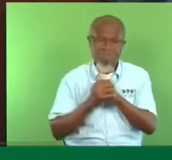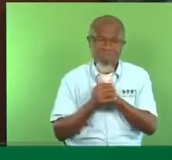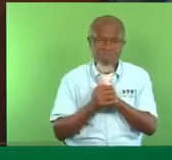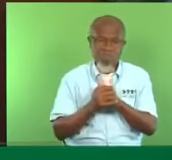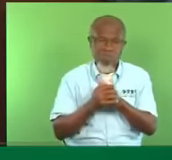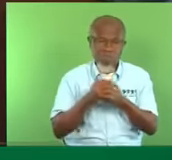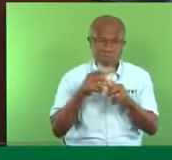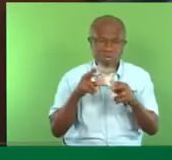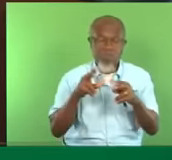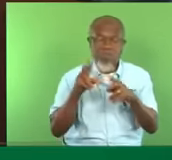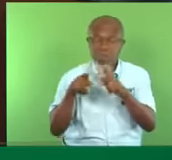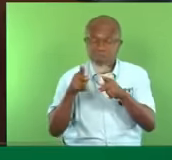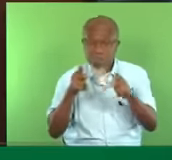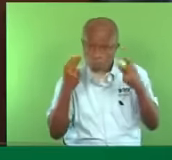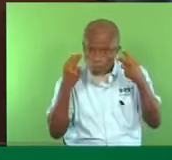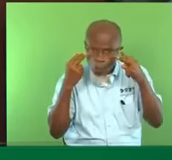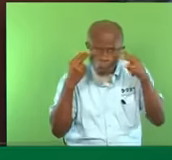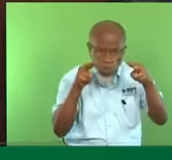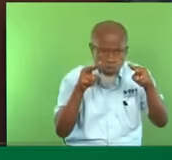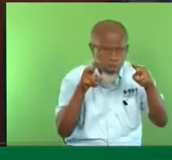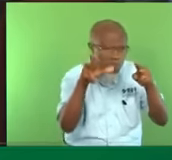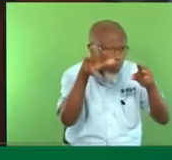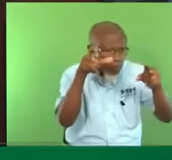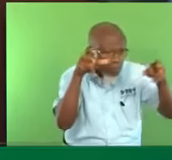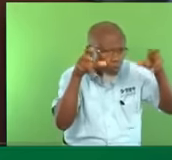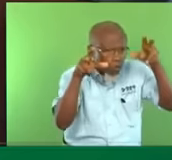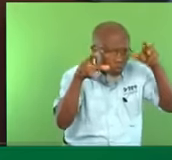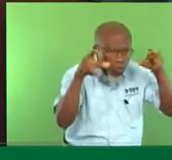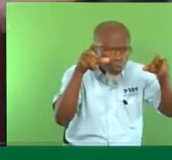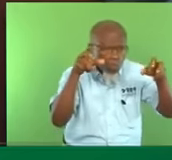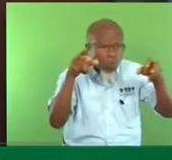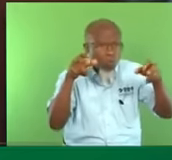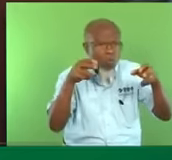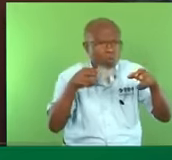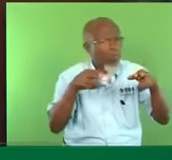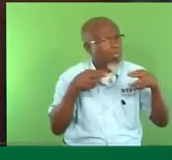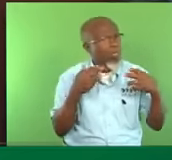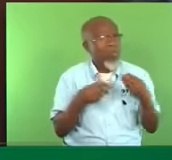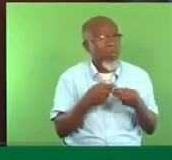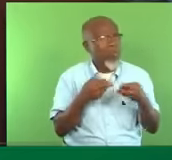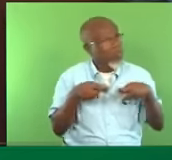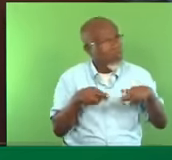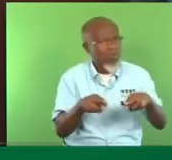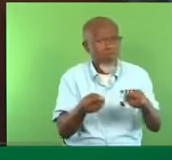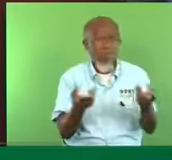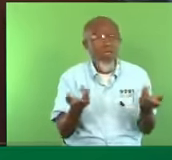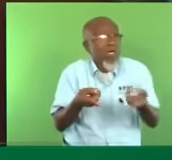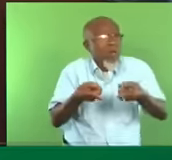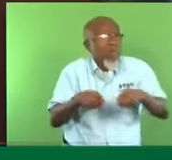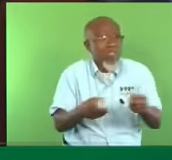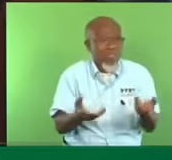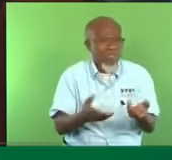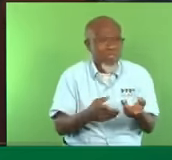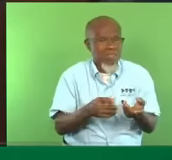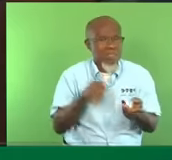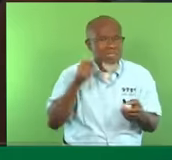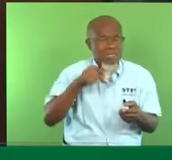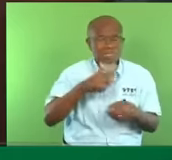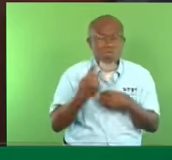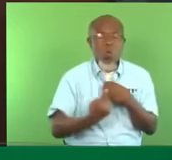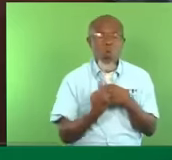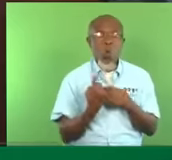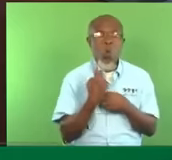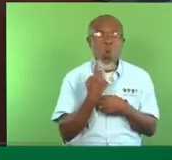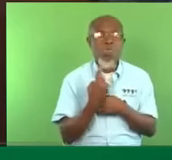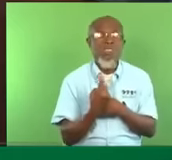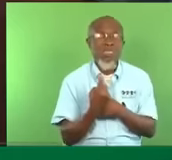serious problems with the road network. I mean, I don't know what else to tell the Minister, folks. This is the only island that